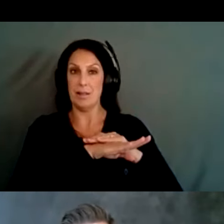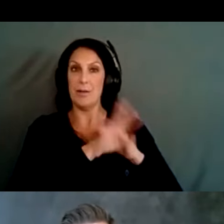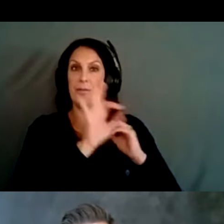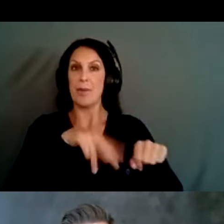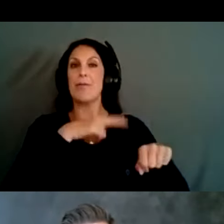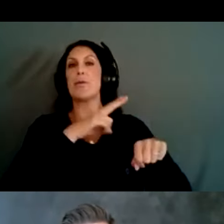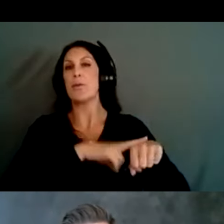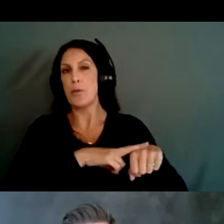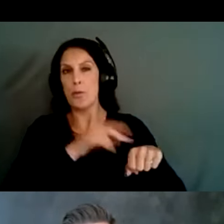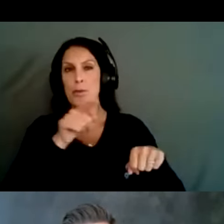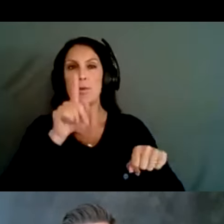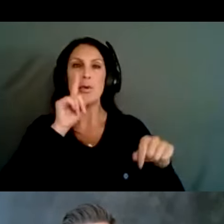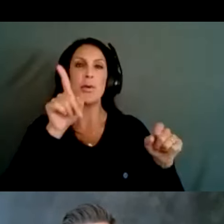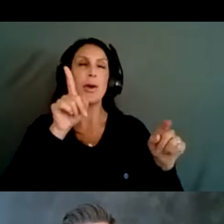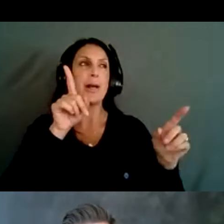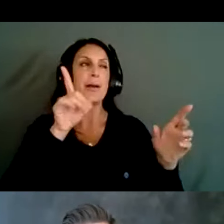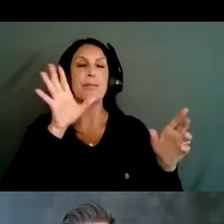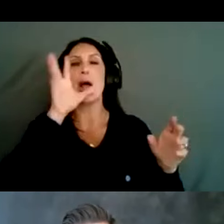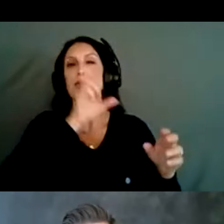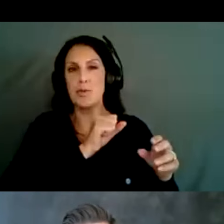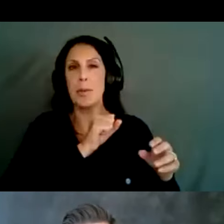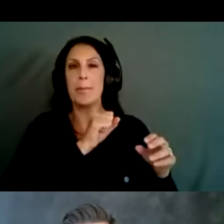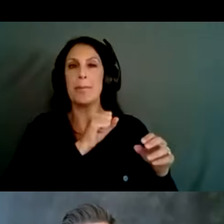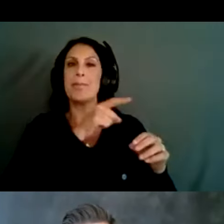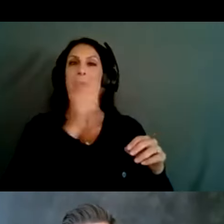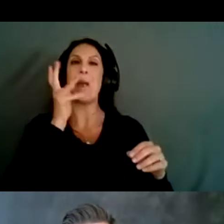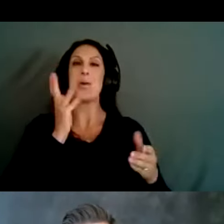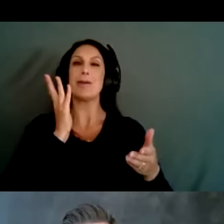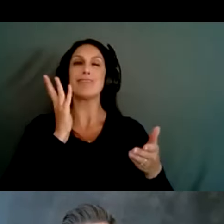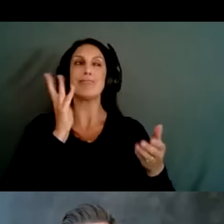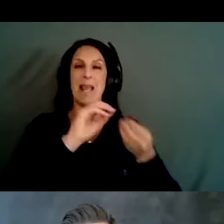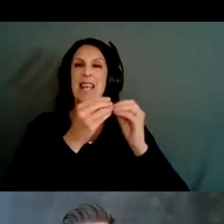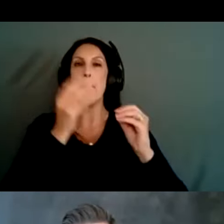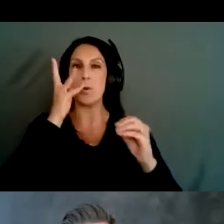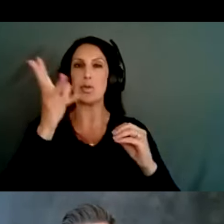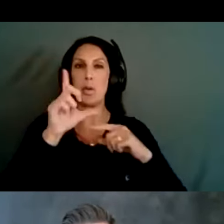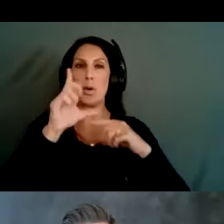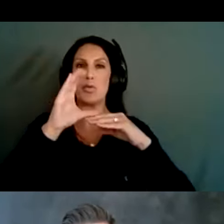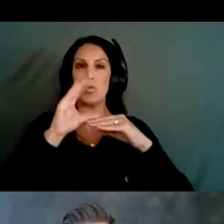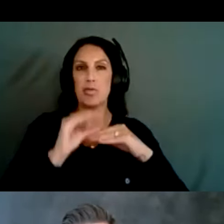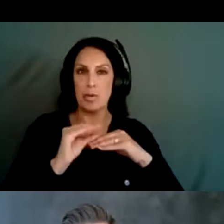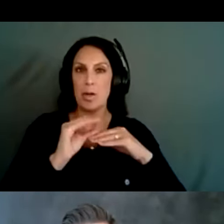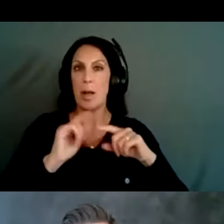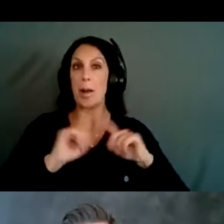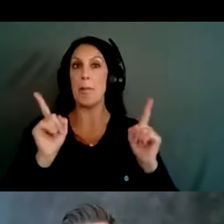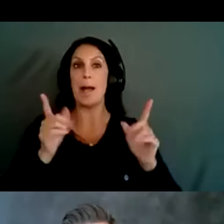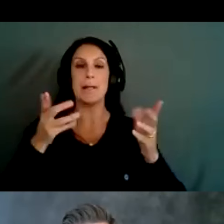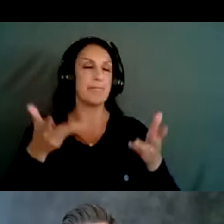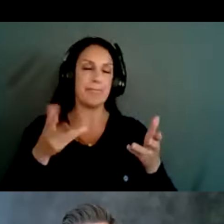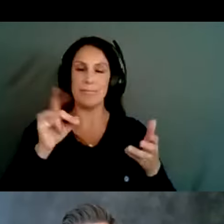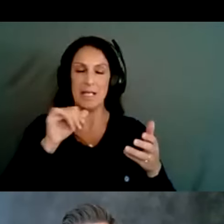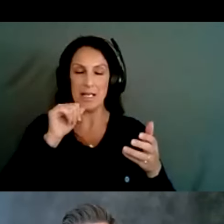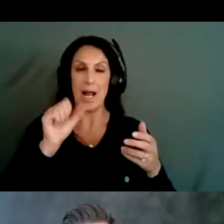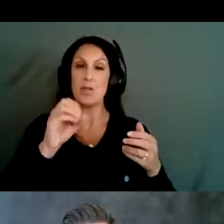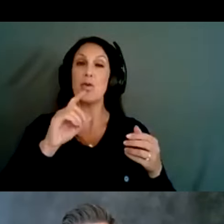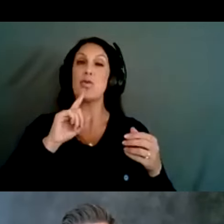we would assume that suicides using that mechanism would go down. But what these studies have found is that suicides overall went down. So it